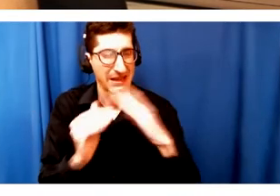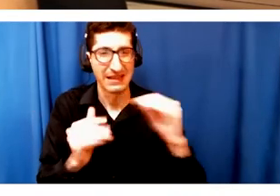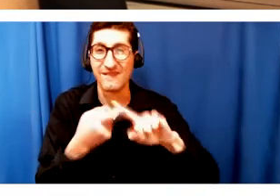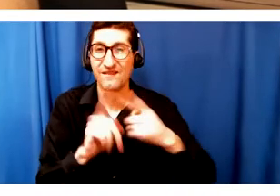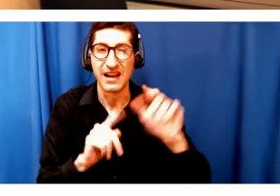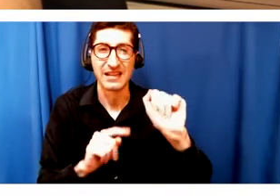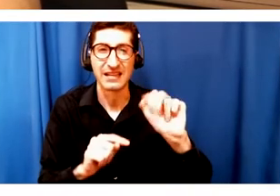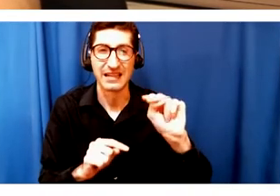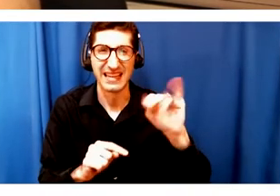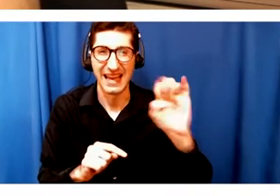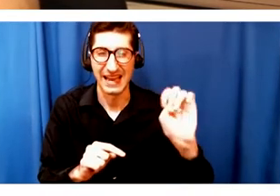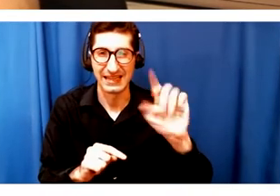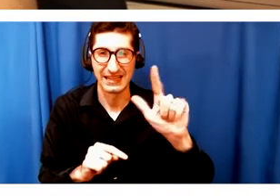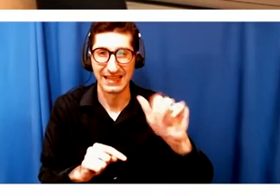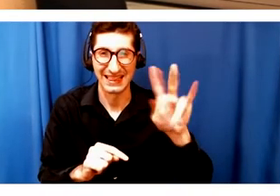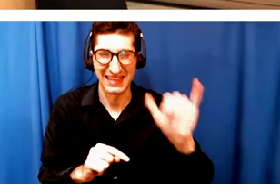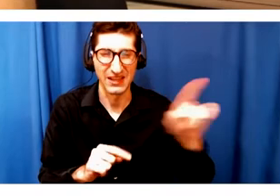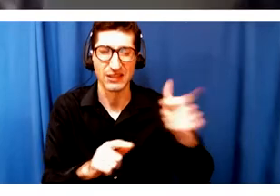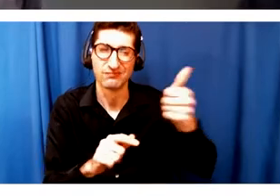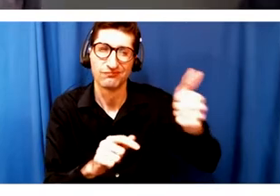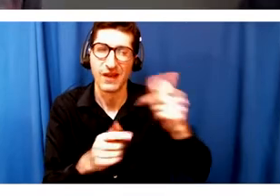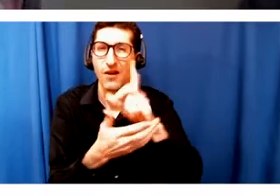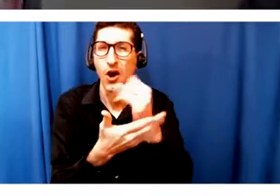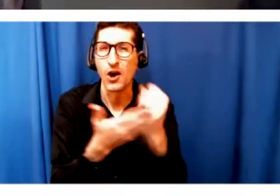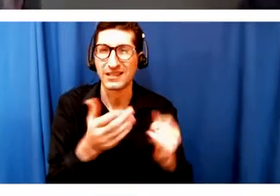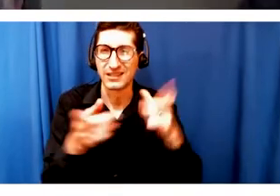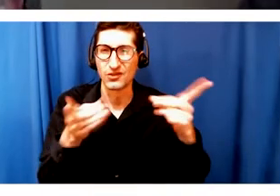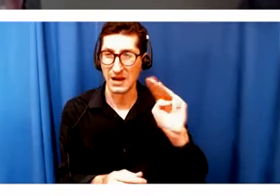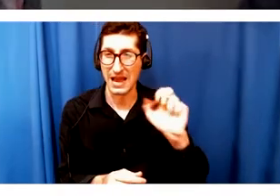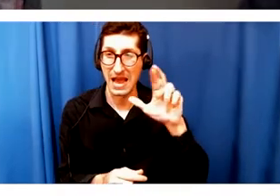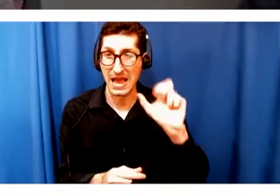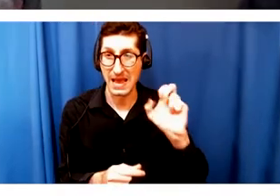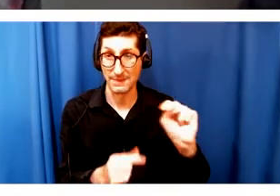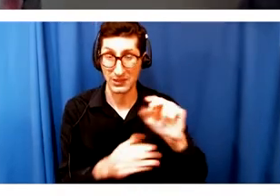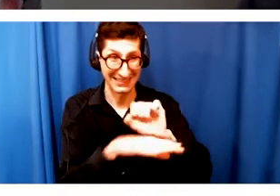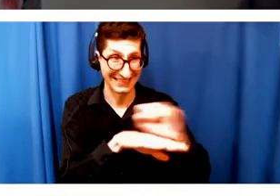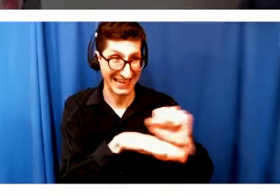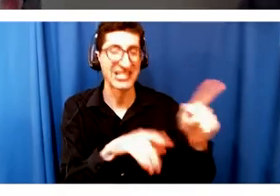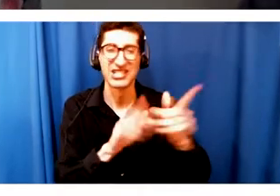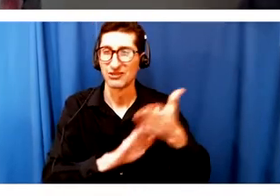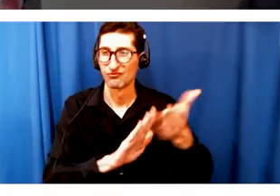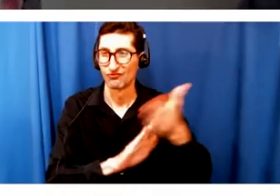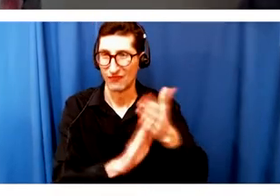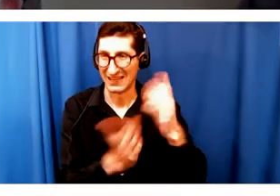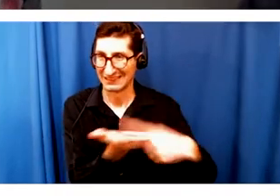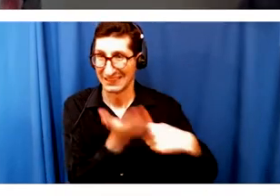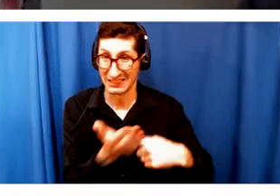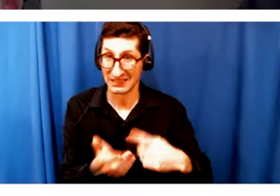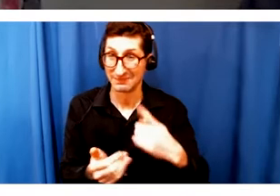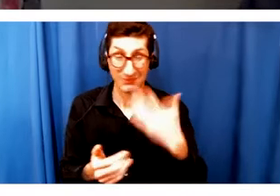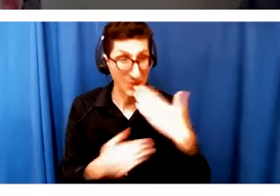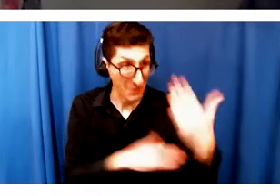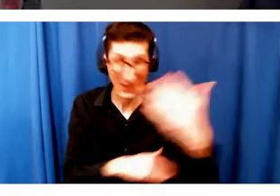Artistic Director of Emerson Stage. Thanks again, Annie, and welcome. Good morning, Phil. Thank you so much. Good morning,